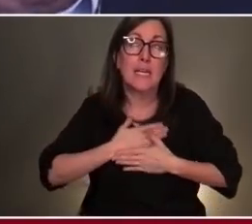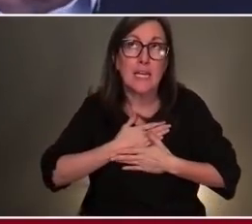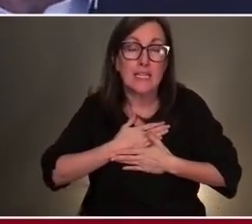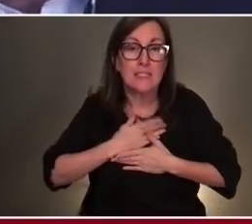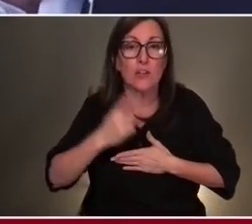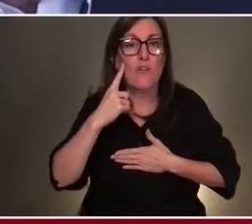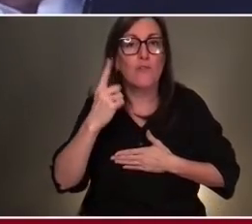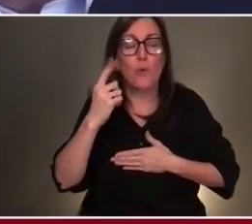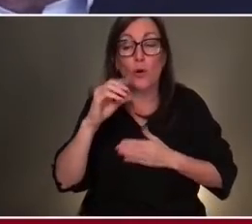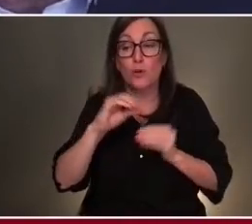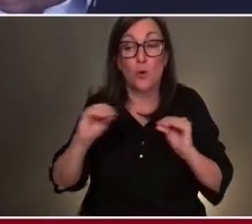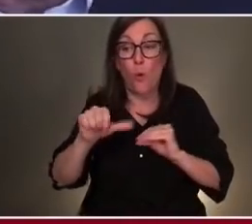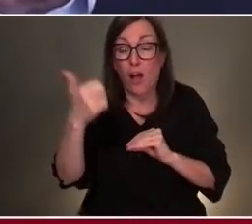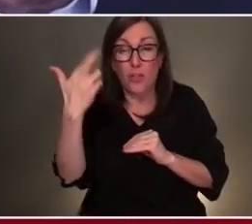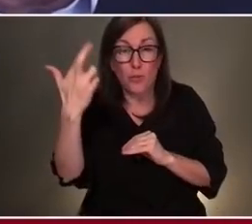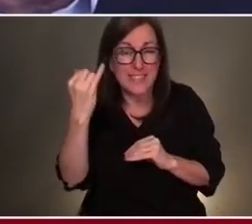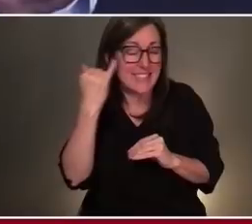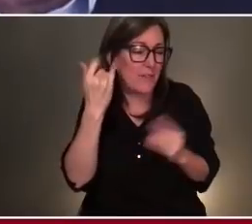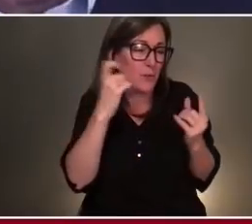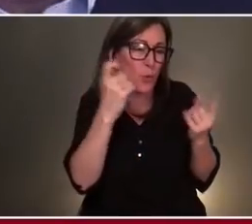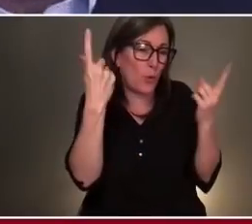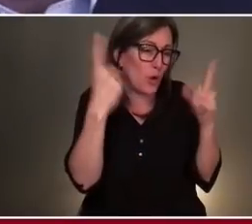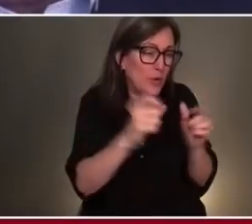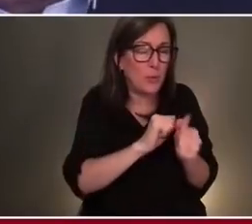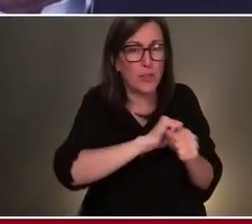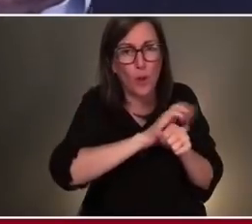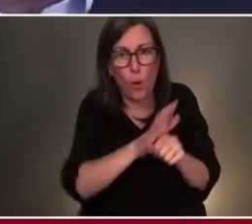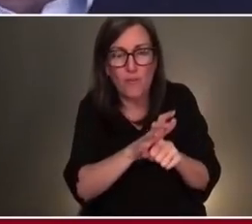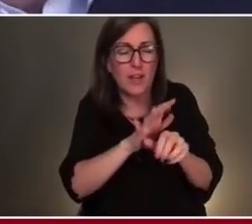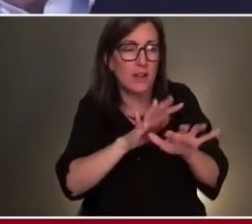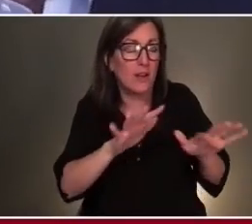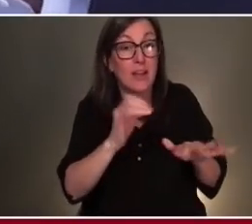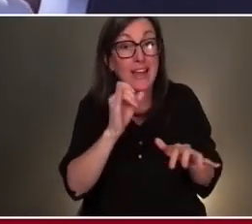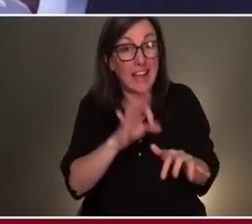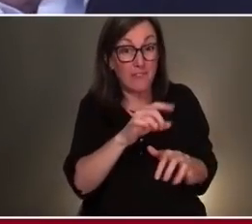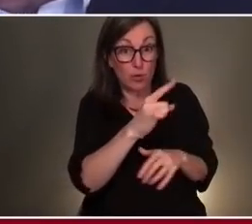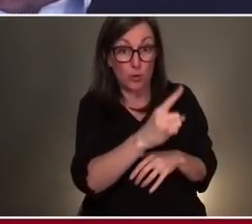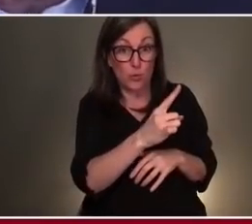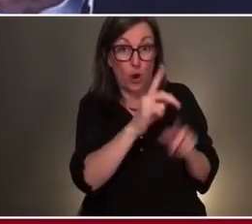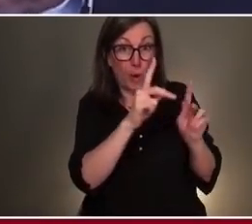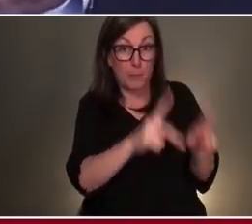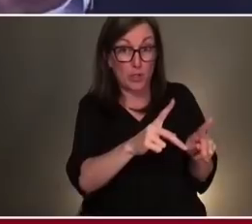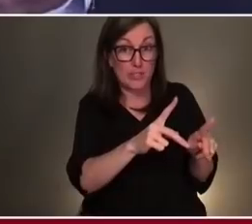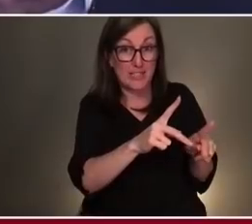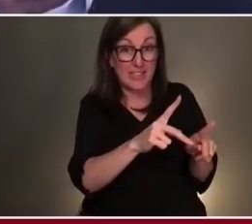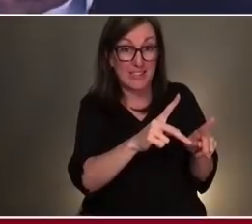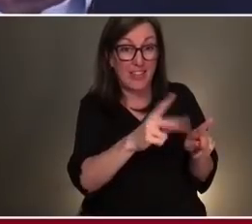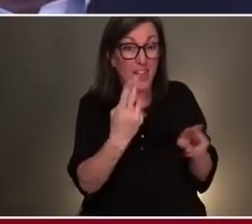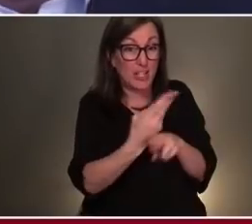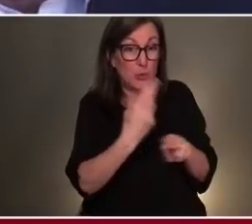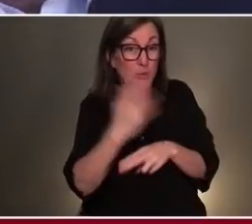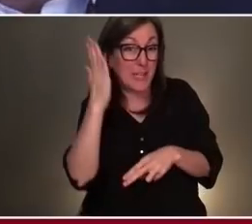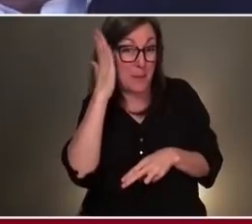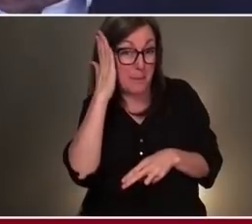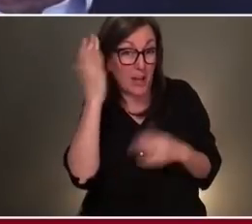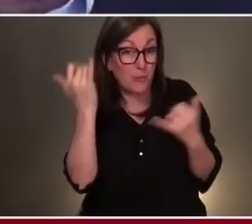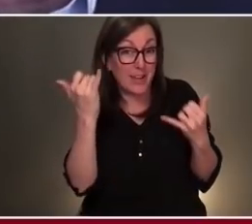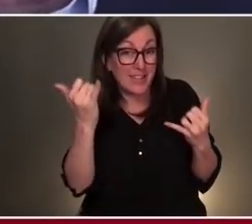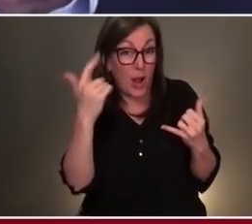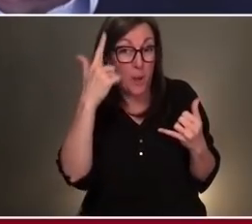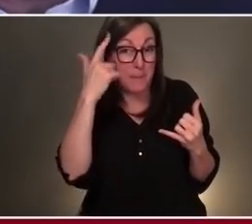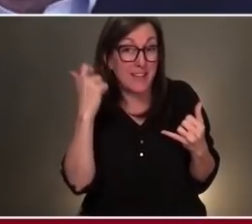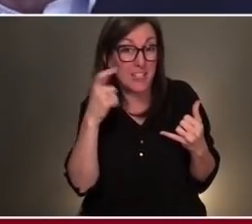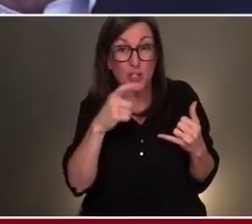reason, understand, even if you don't agree with COVID, if you are one of those individuals who is taking up a bed right now because you're